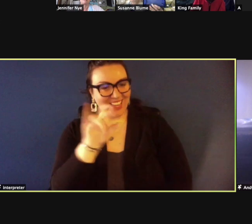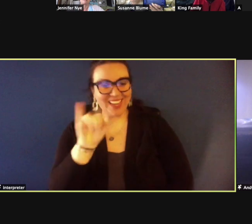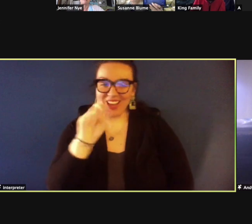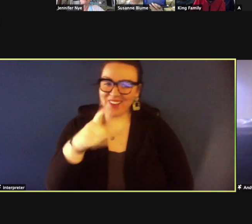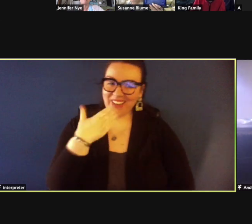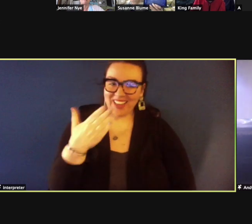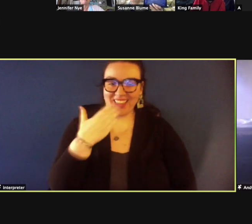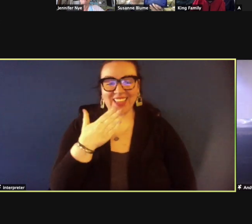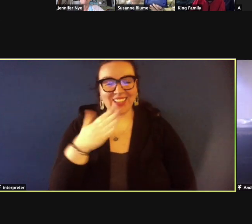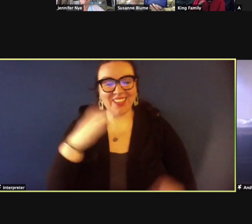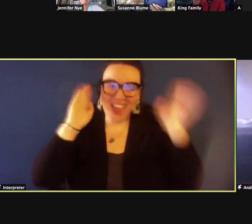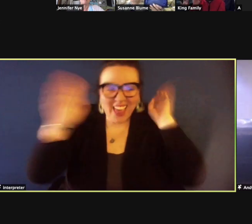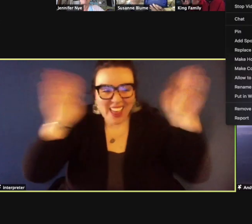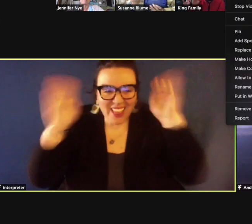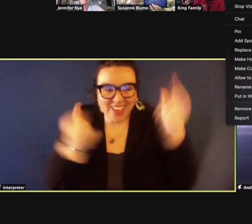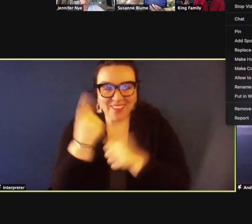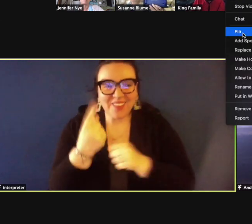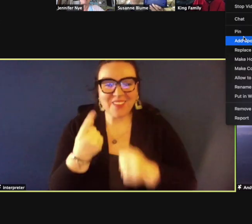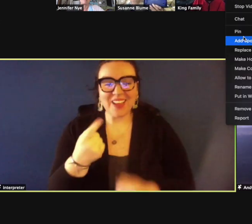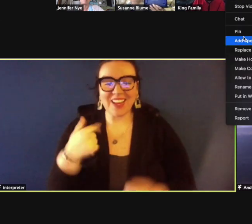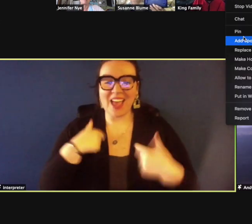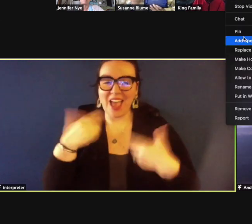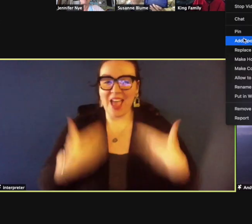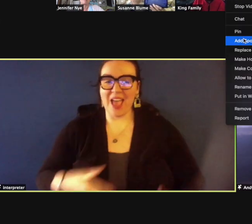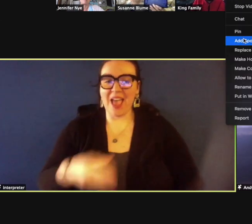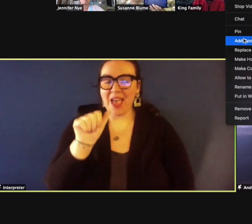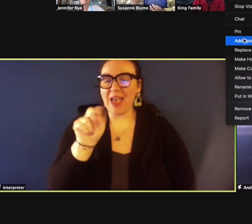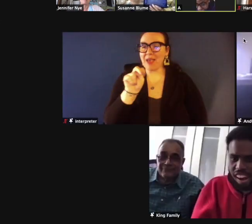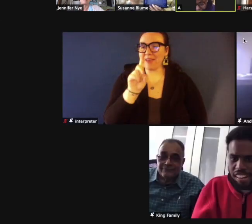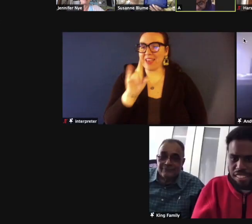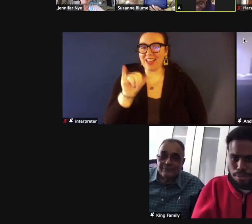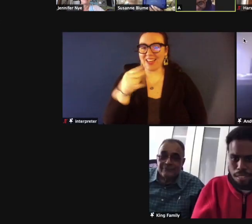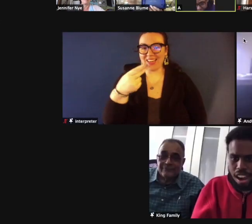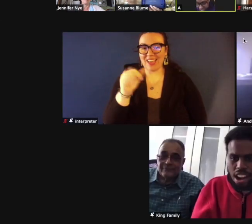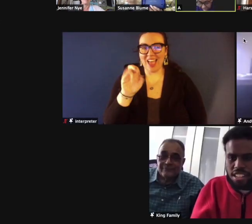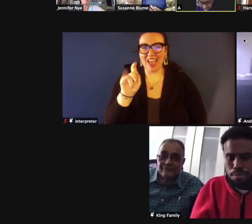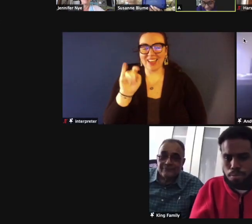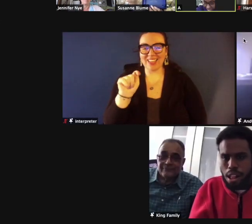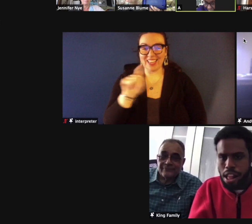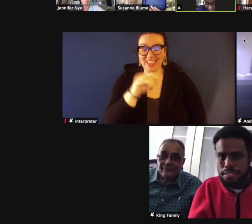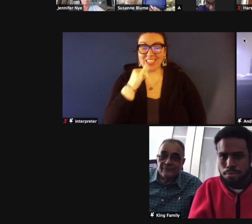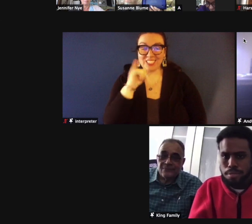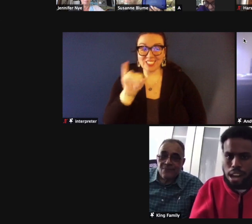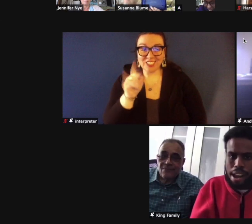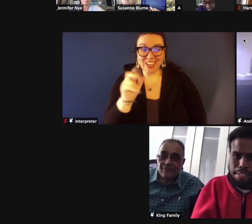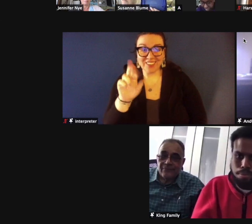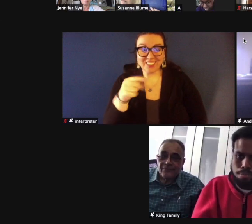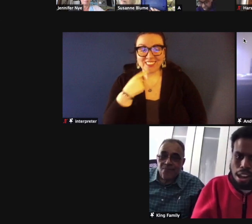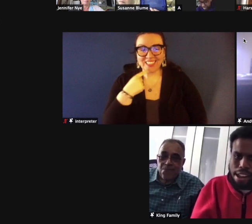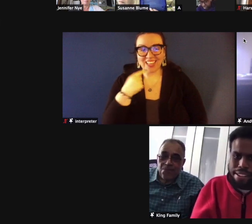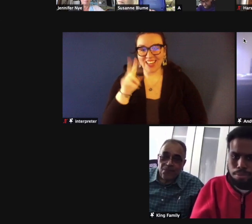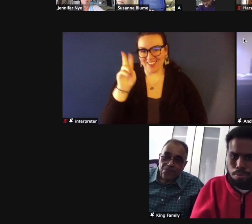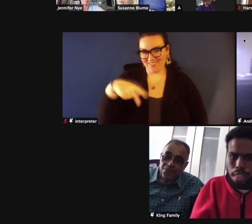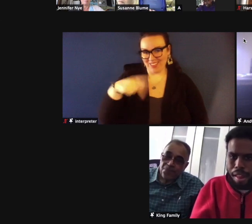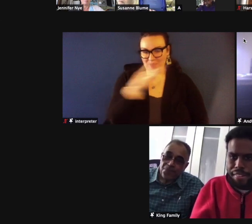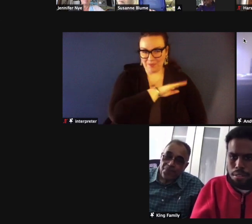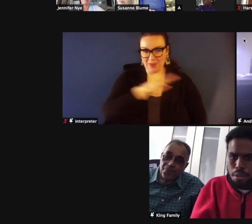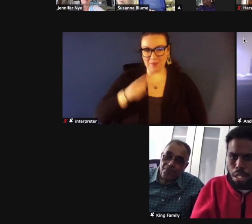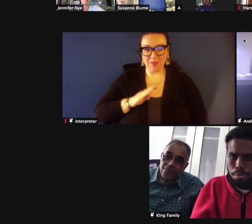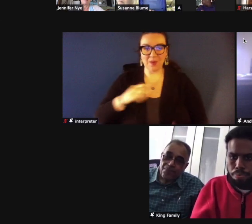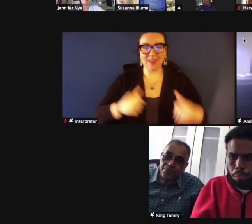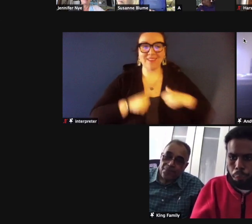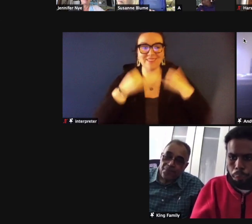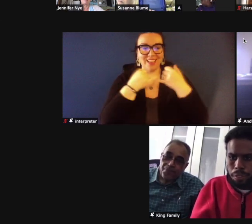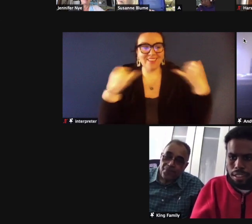you hello everyone i'm andy hackett as jennifer said i'm the vice president of the board of lifeline